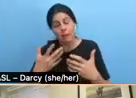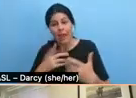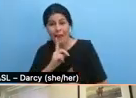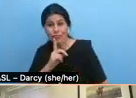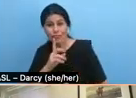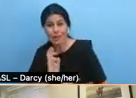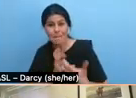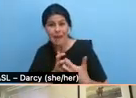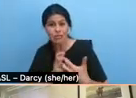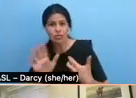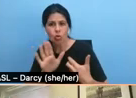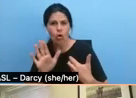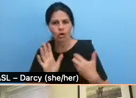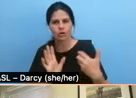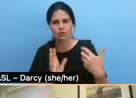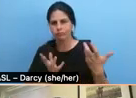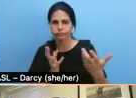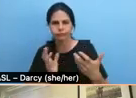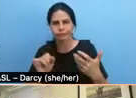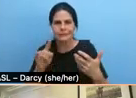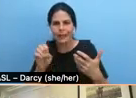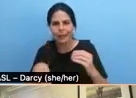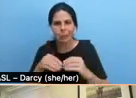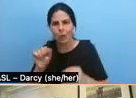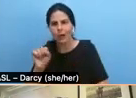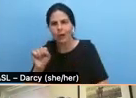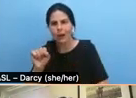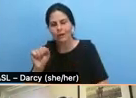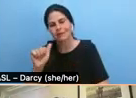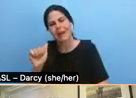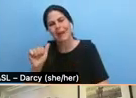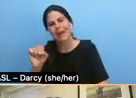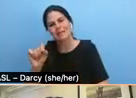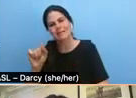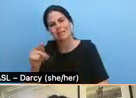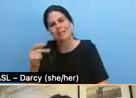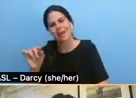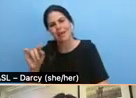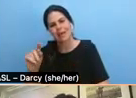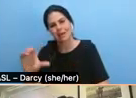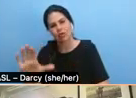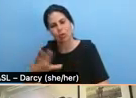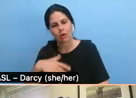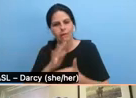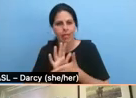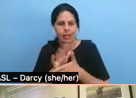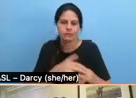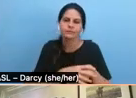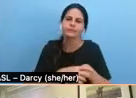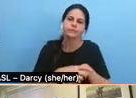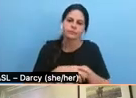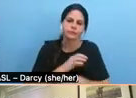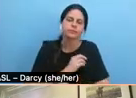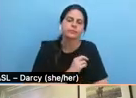And also a budget will be required by basically every single funding source.